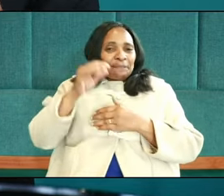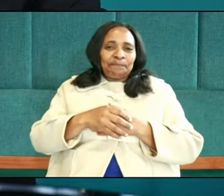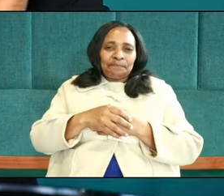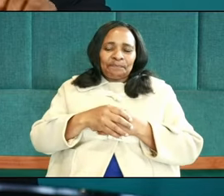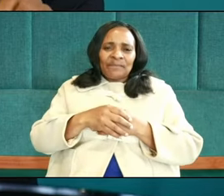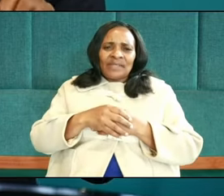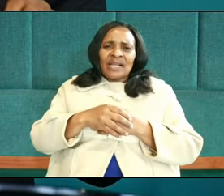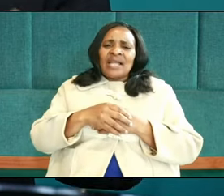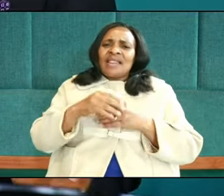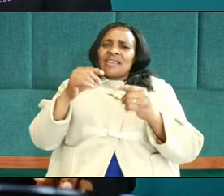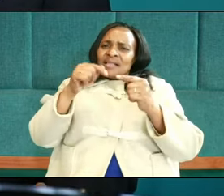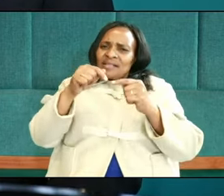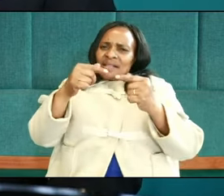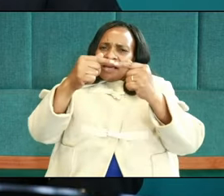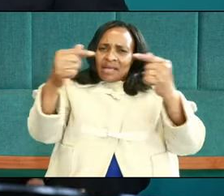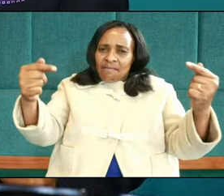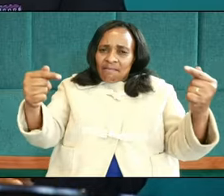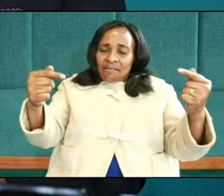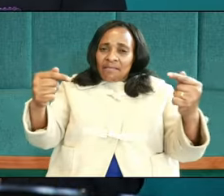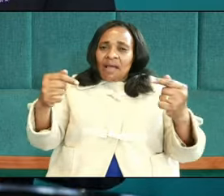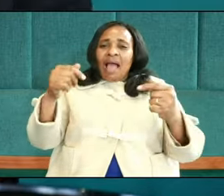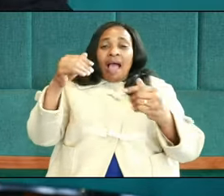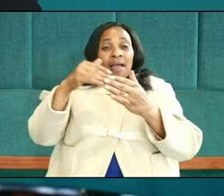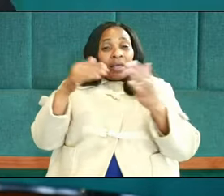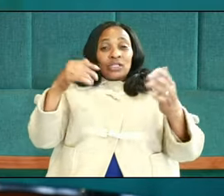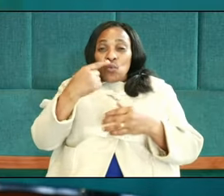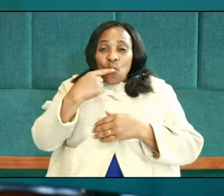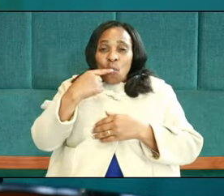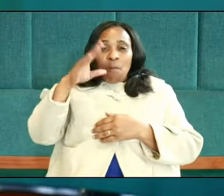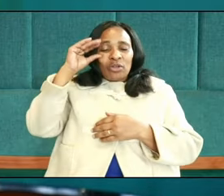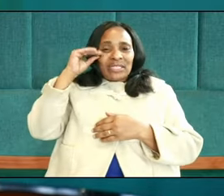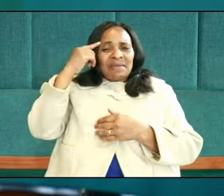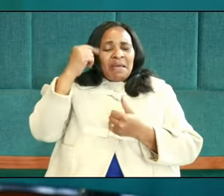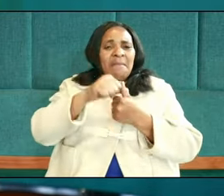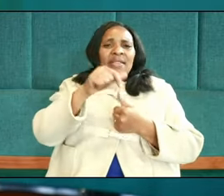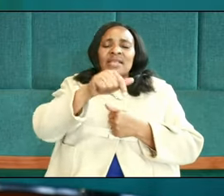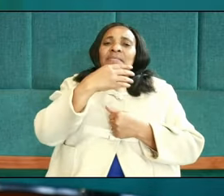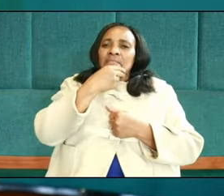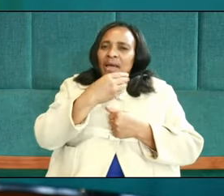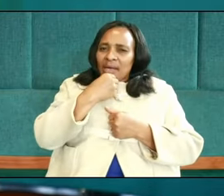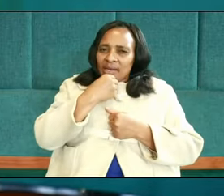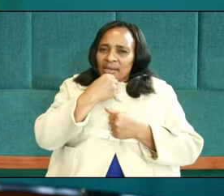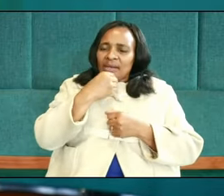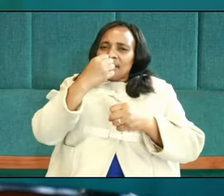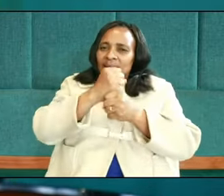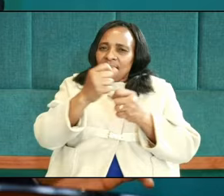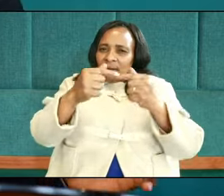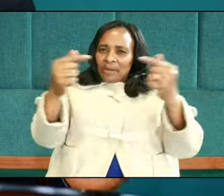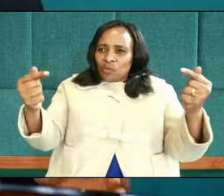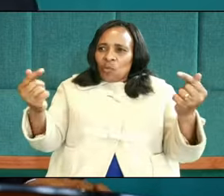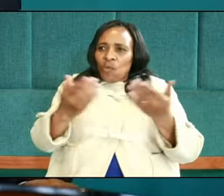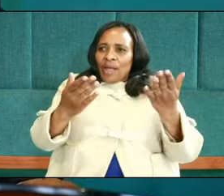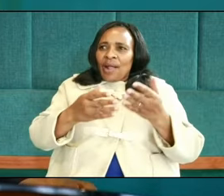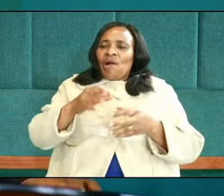The rebellion against Moses. You remember Korah, Dithan, and Abiriam were the